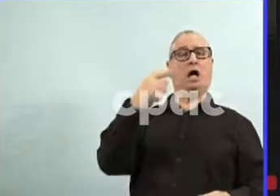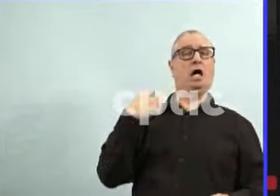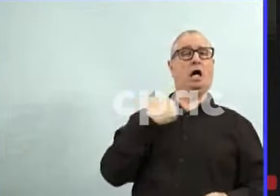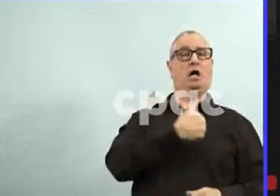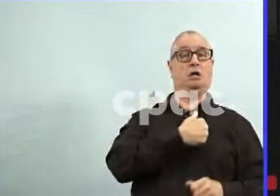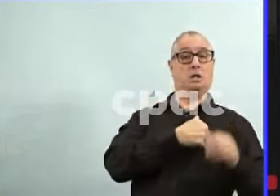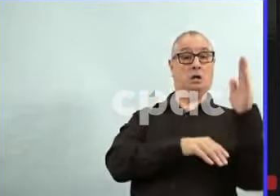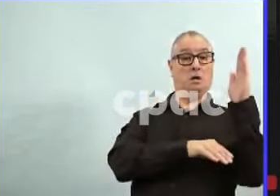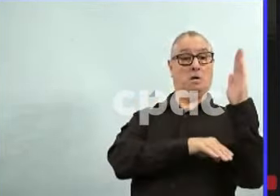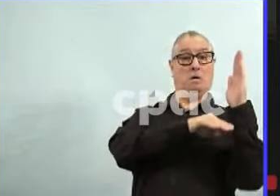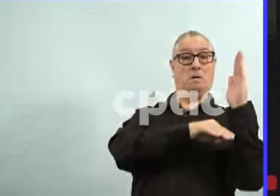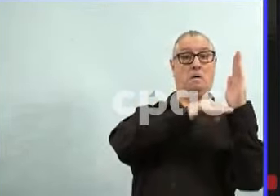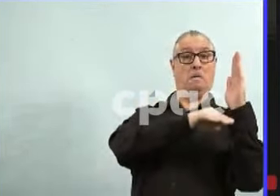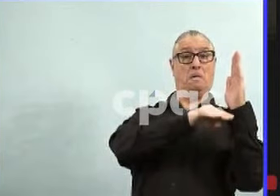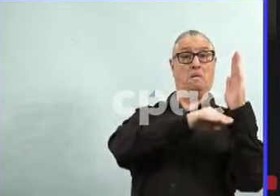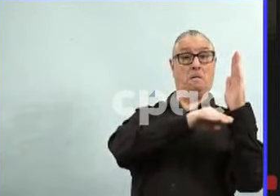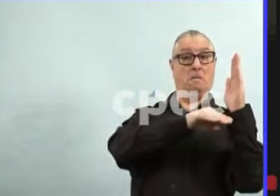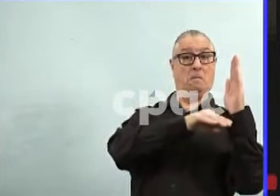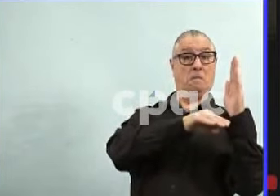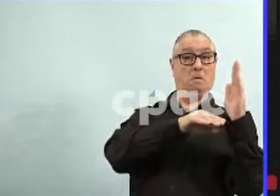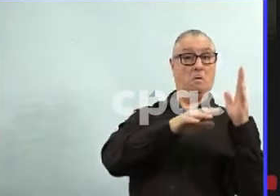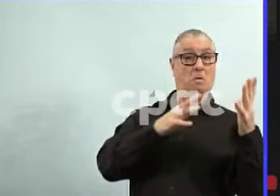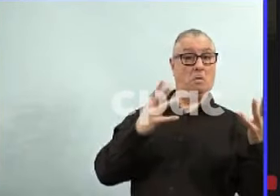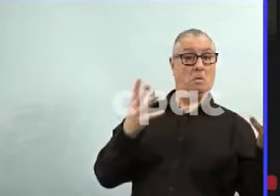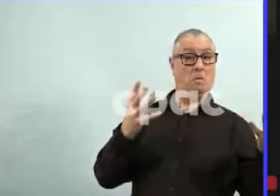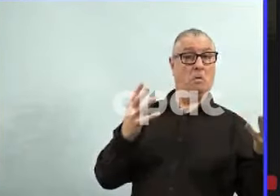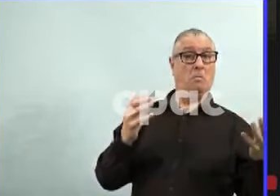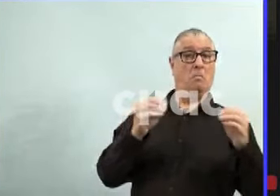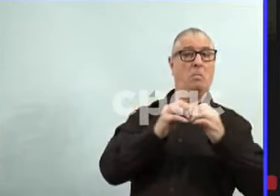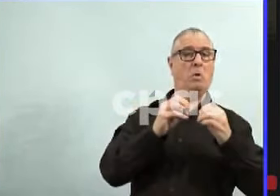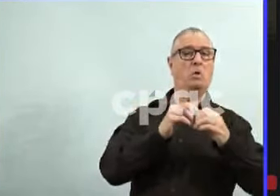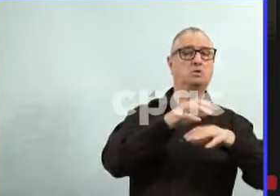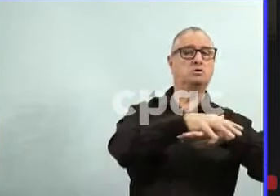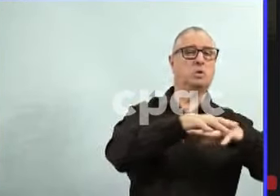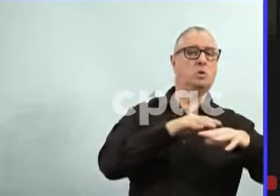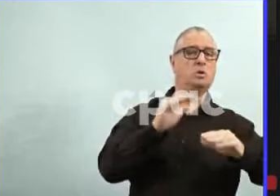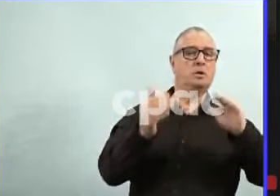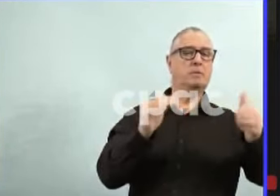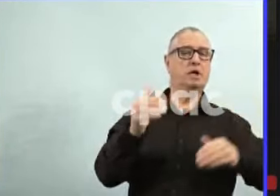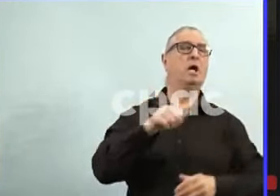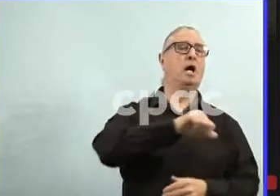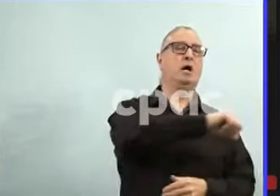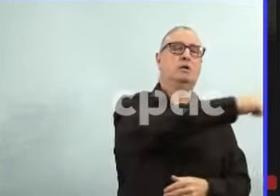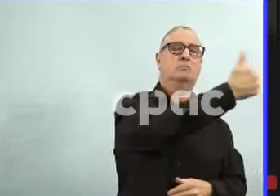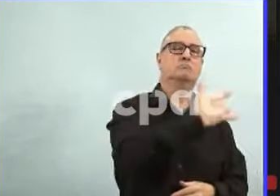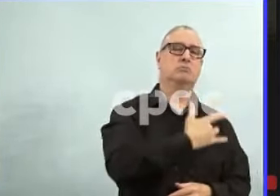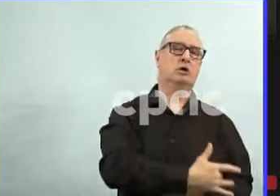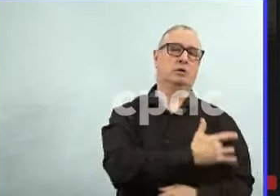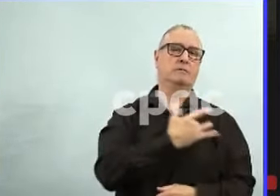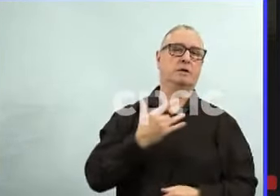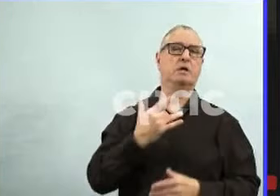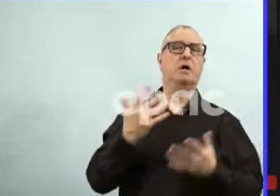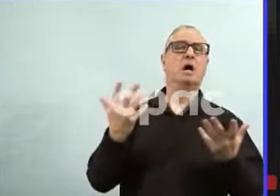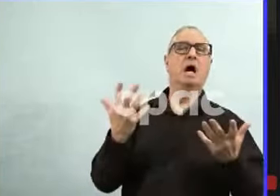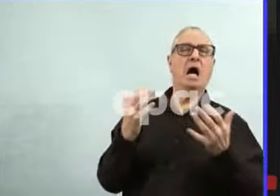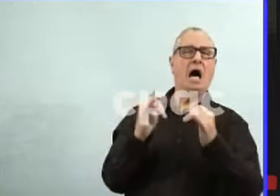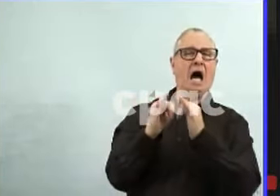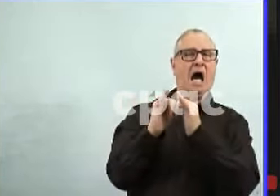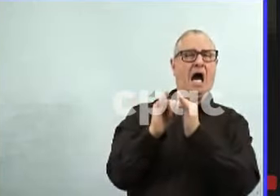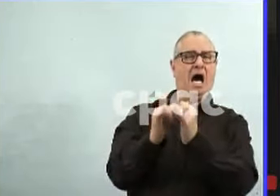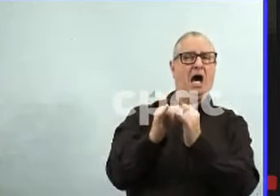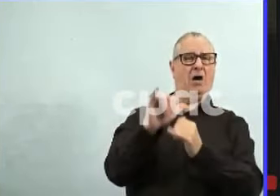the slower loosening that we're seeing in Manitoba, how that might impact hospital capacity and the need to delay